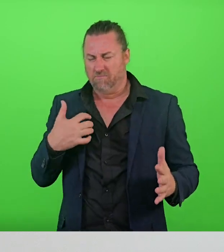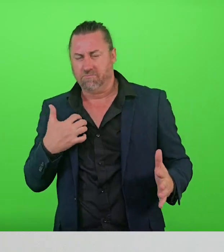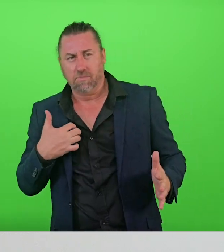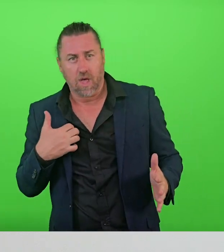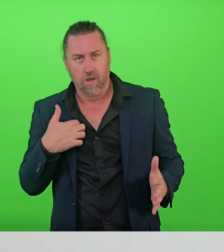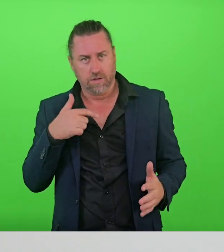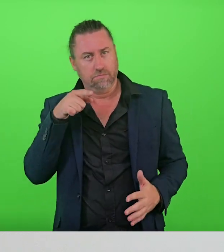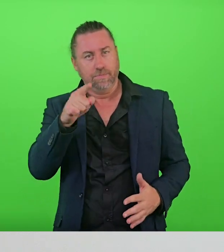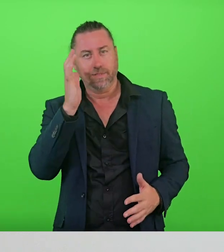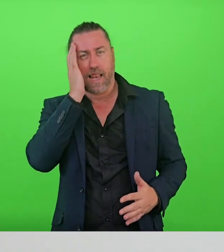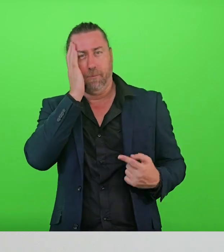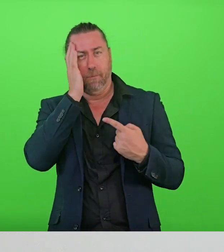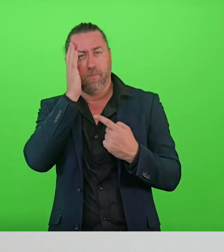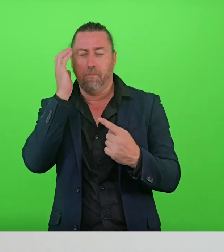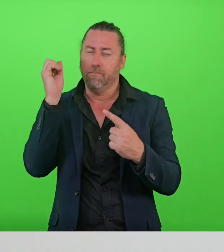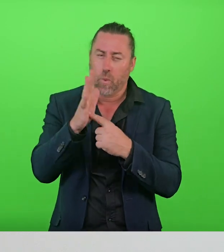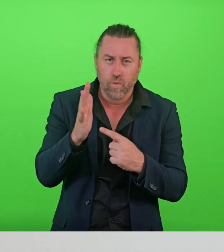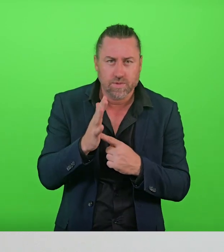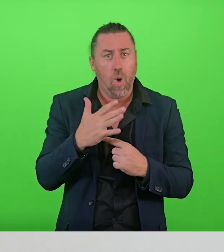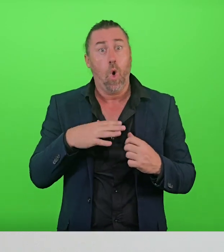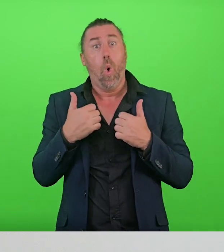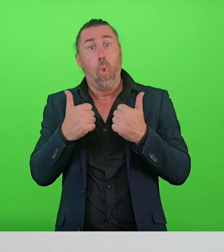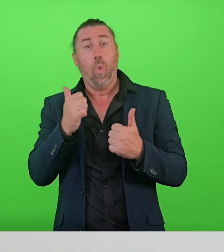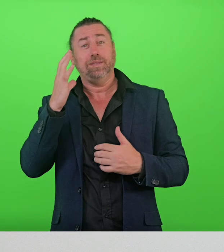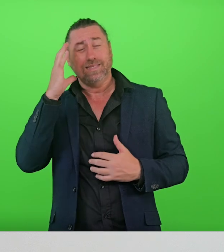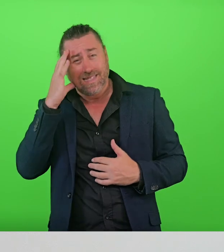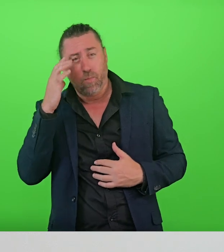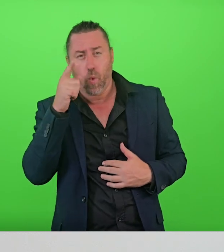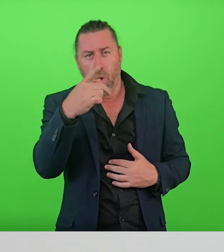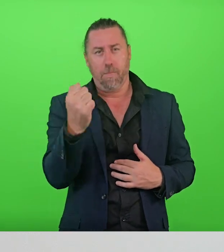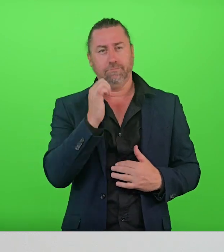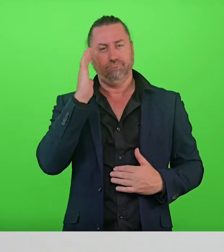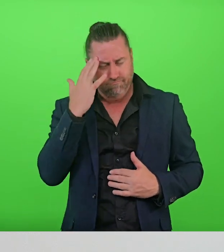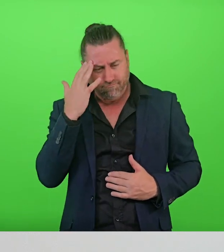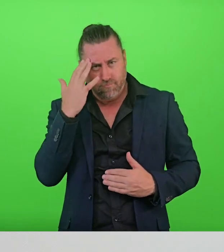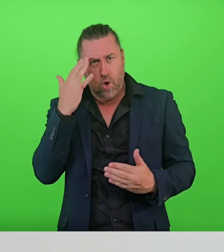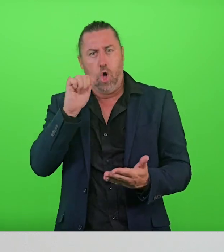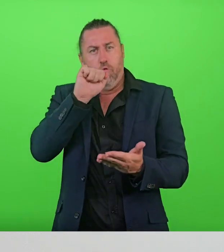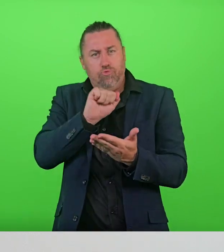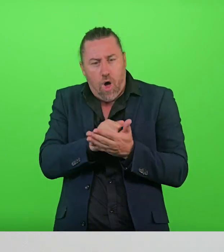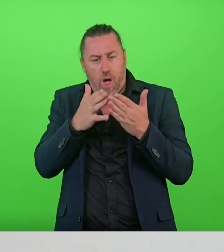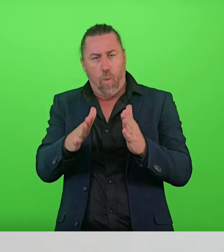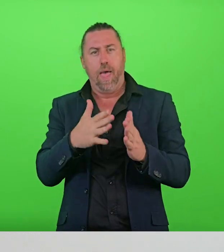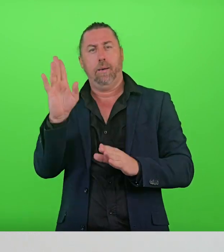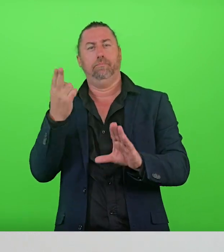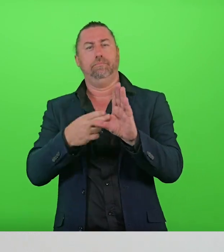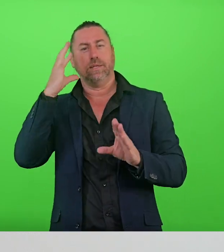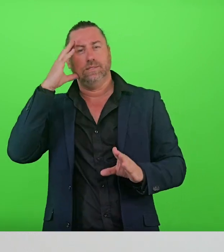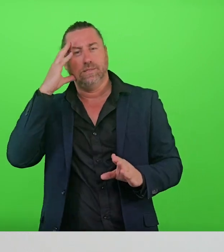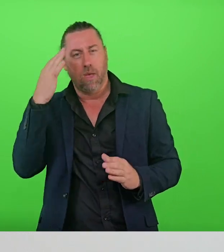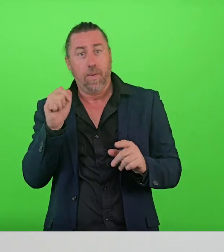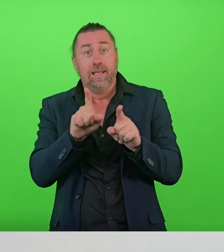To improve the quality of your sleep, try establishing a sleep schedule, a routine that works for you. It might include